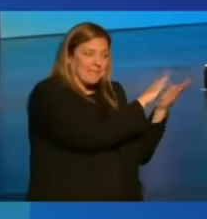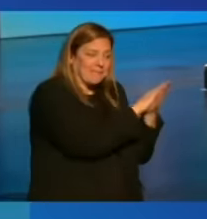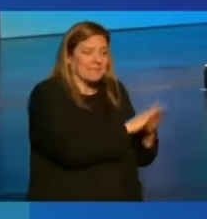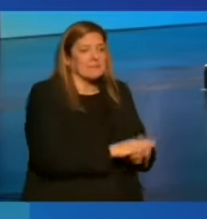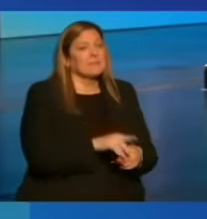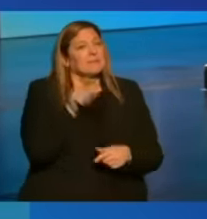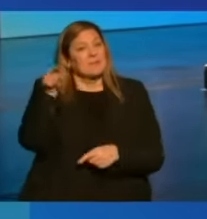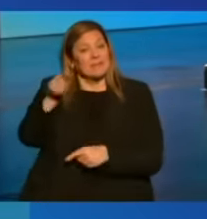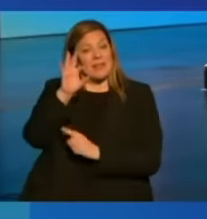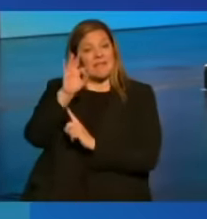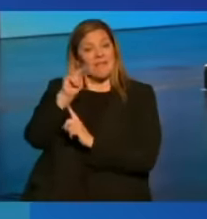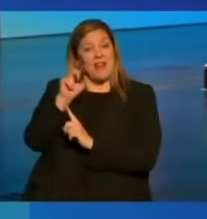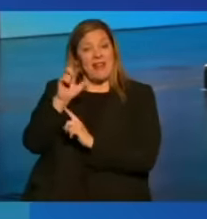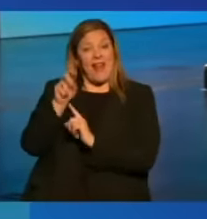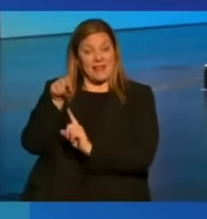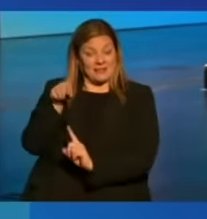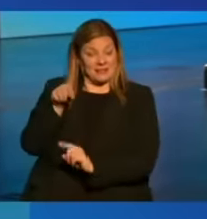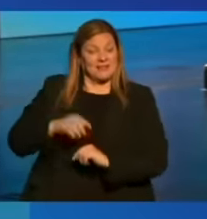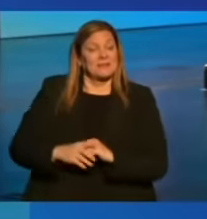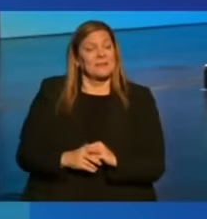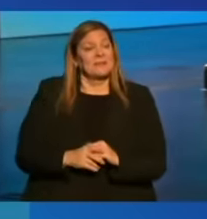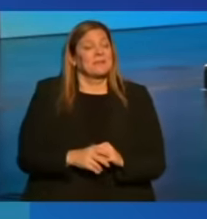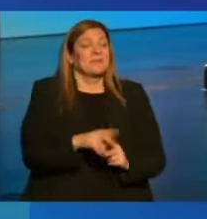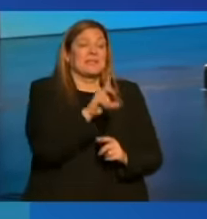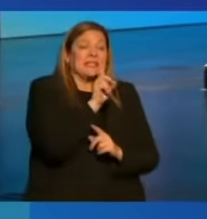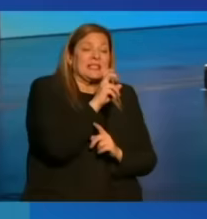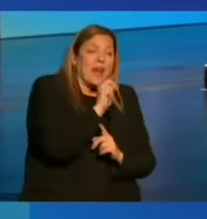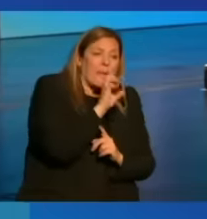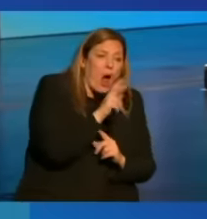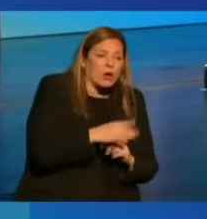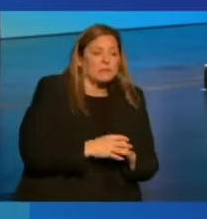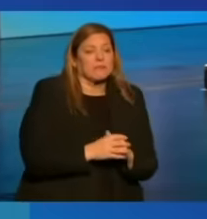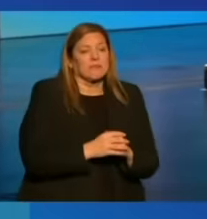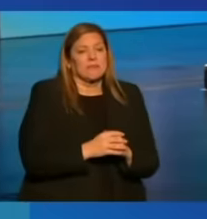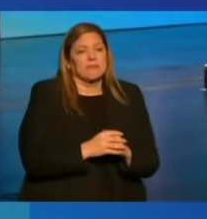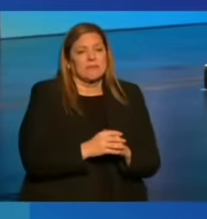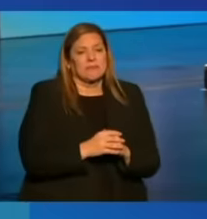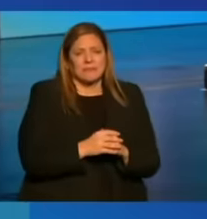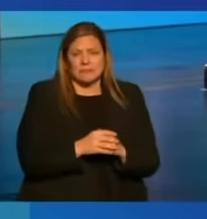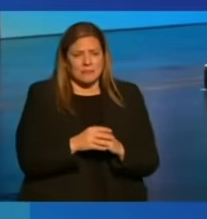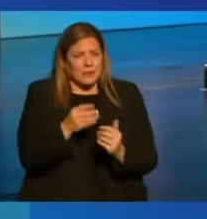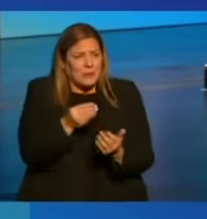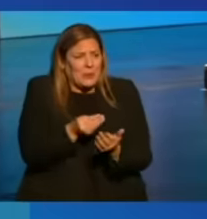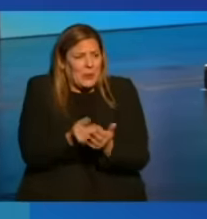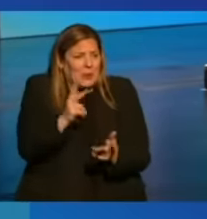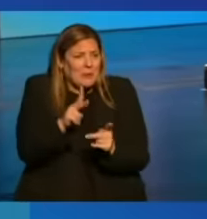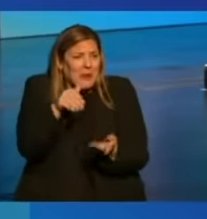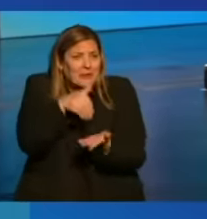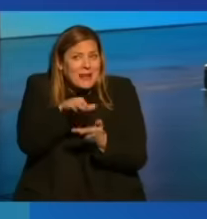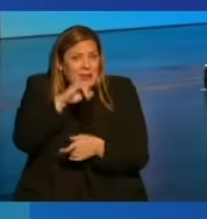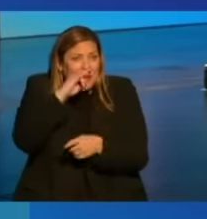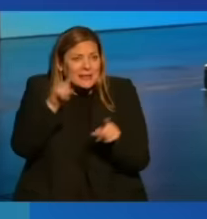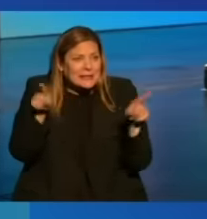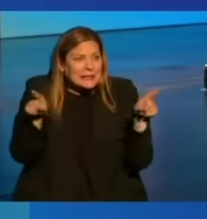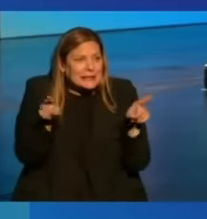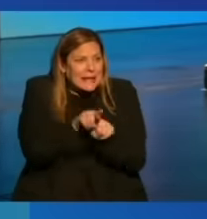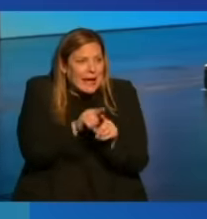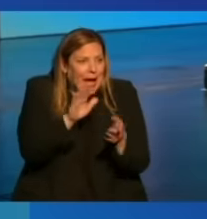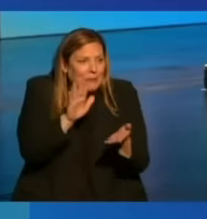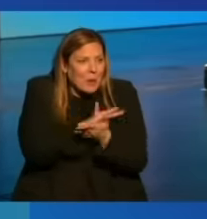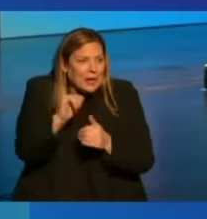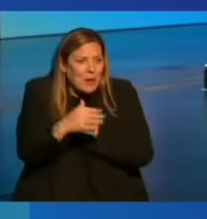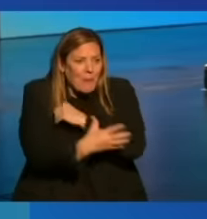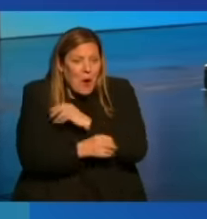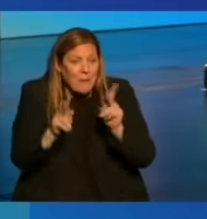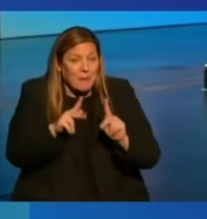Finland, in Denmark, rich people send their kids to the same schools as poor